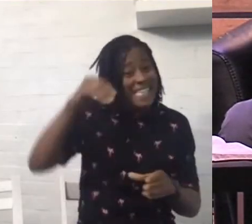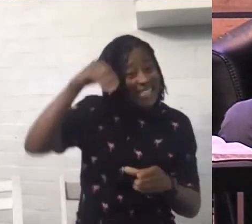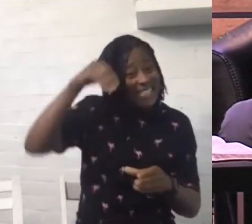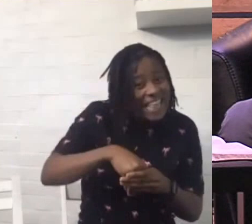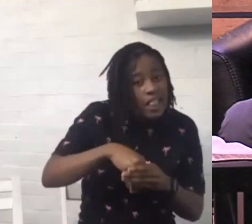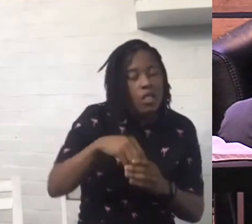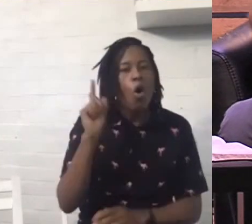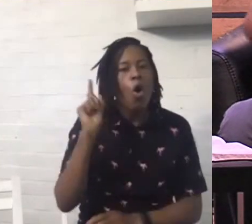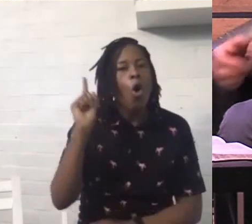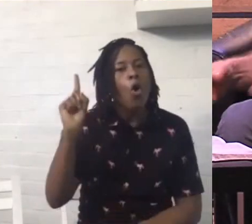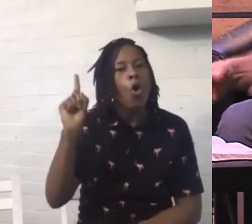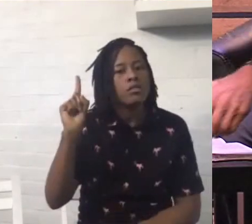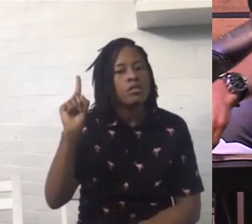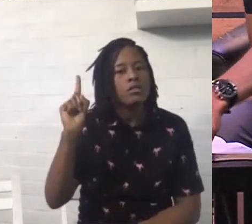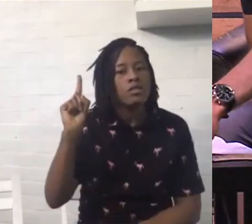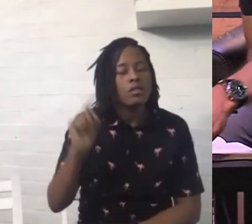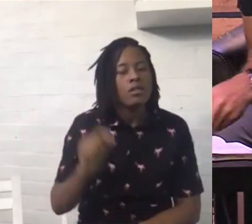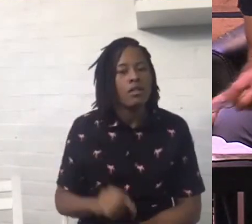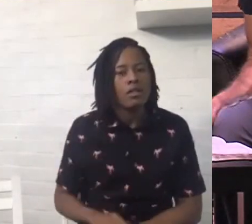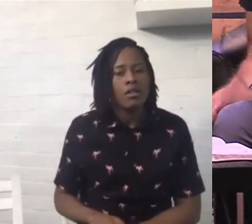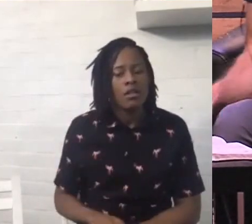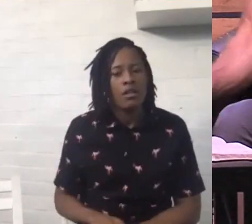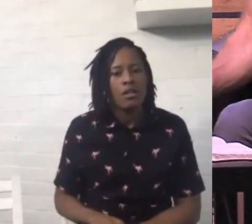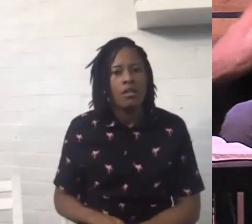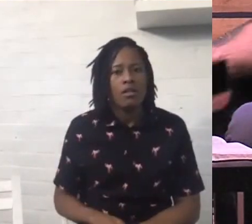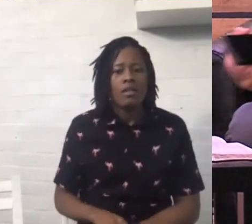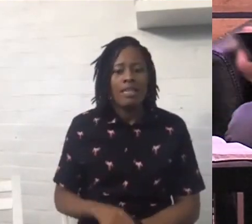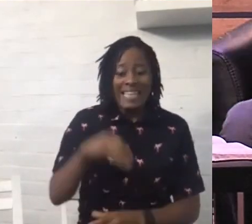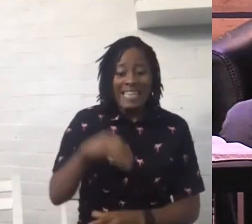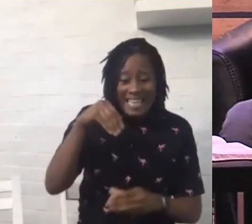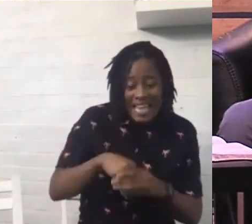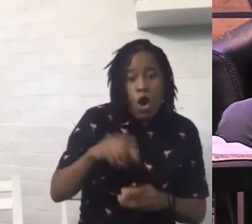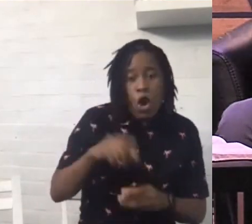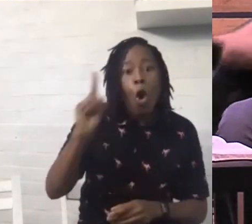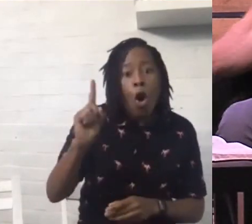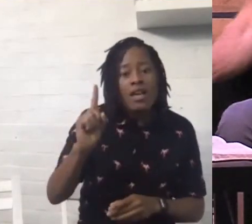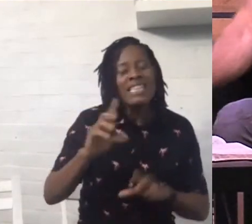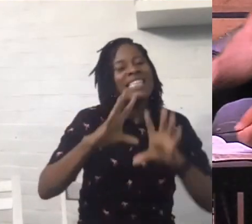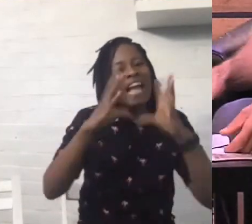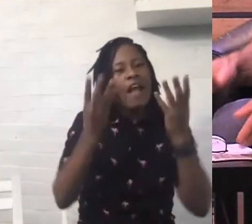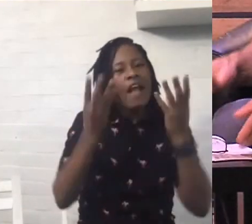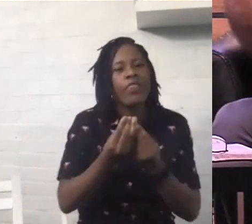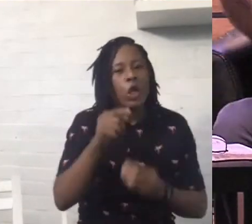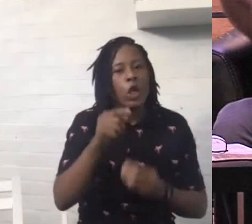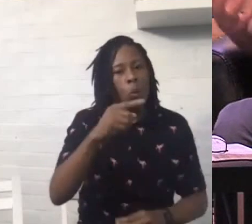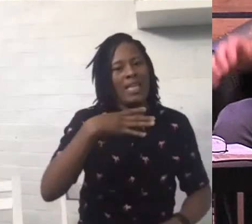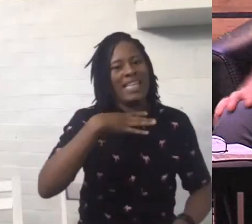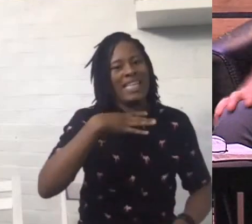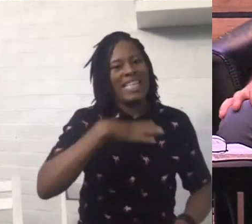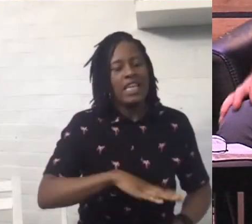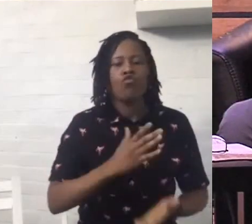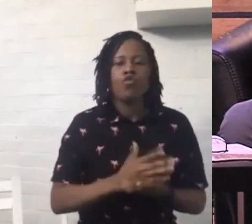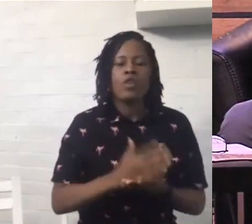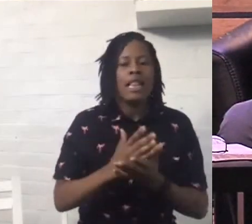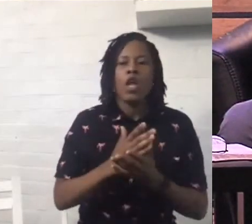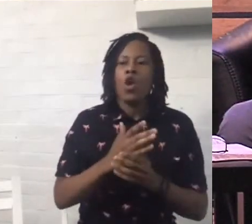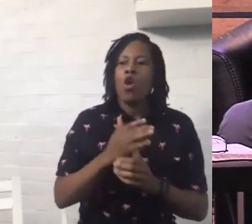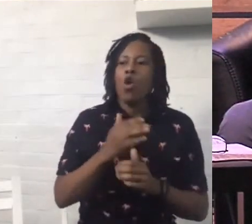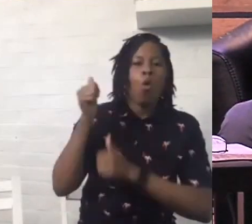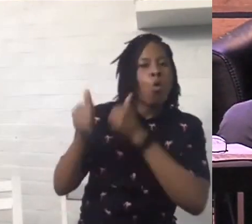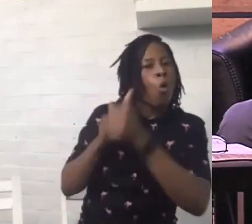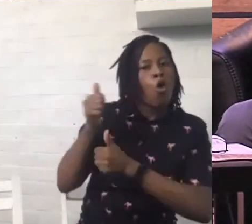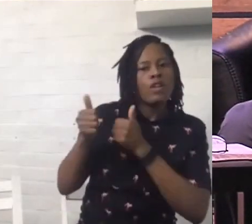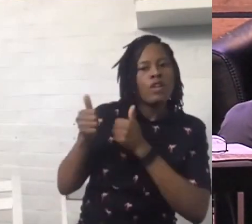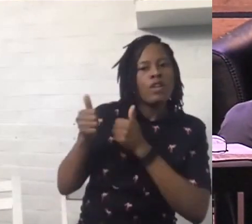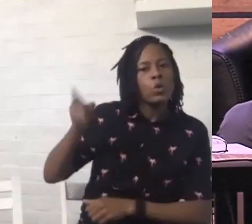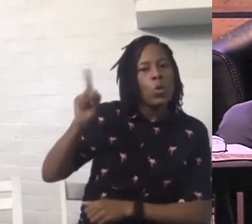is all that you need glory to God you know what it's really it's really quite a novel to be to be speaking